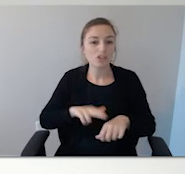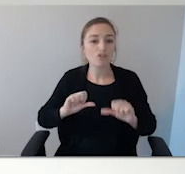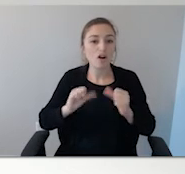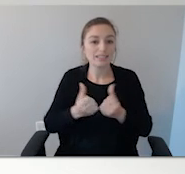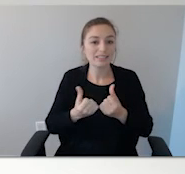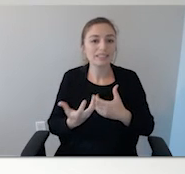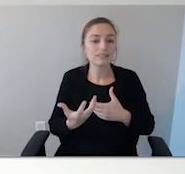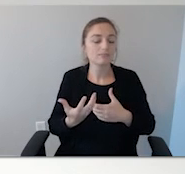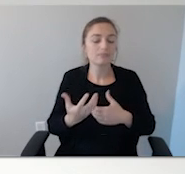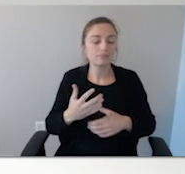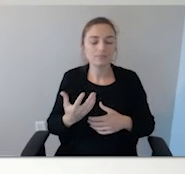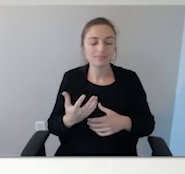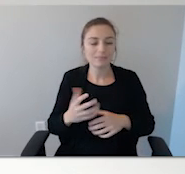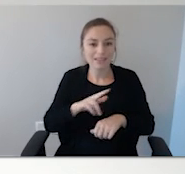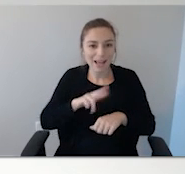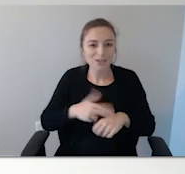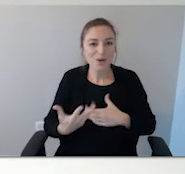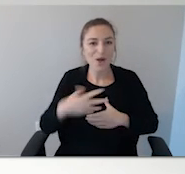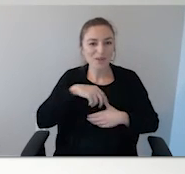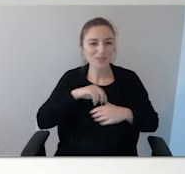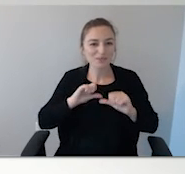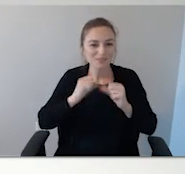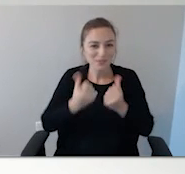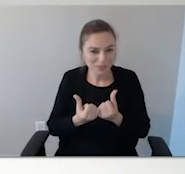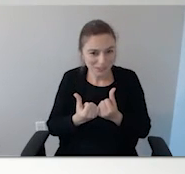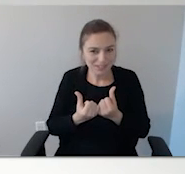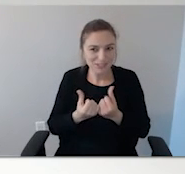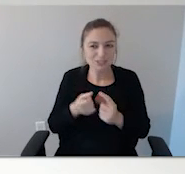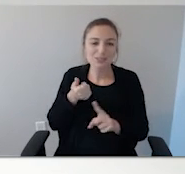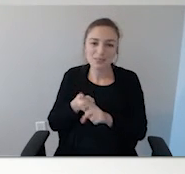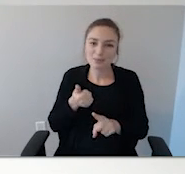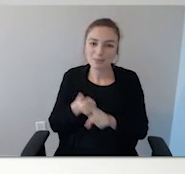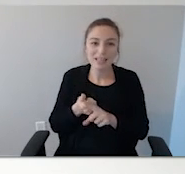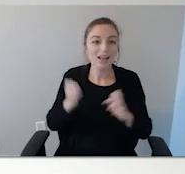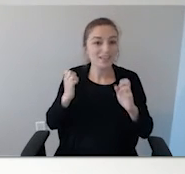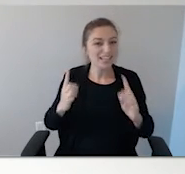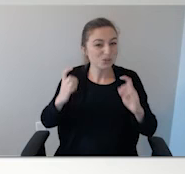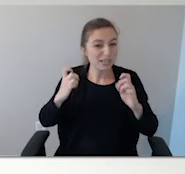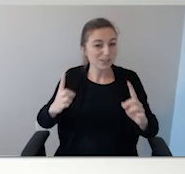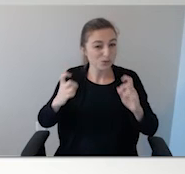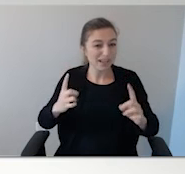said, they are the primary leading agency in wandering and elopement education.